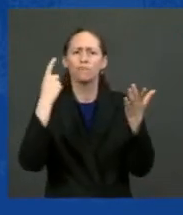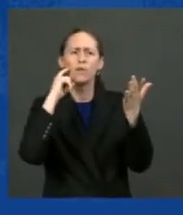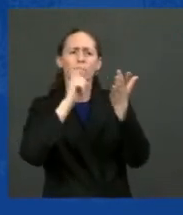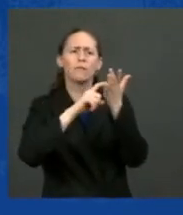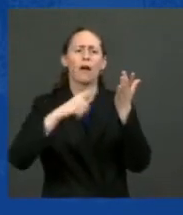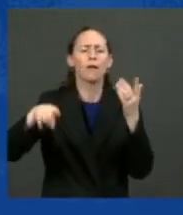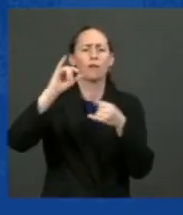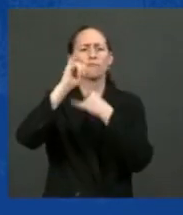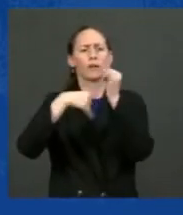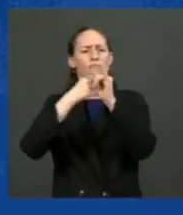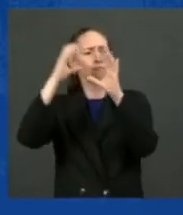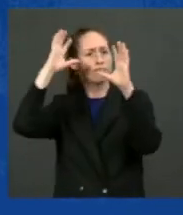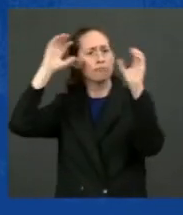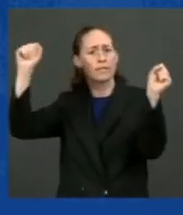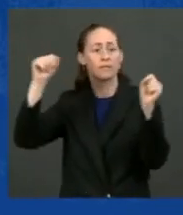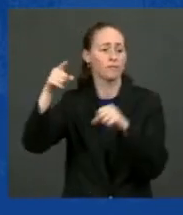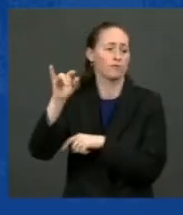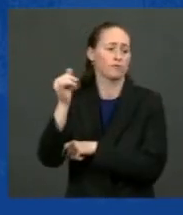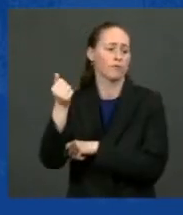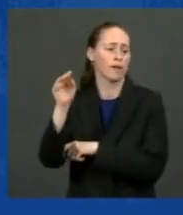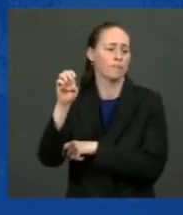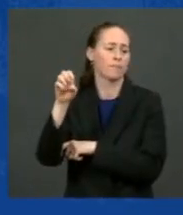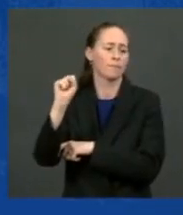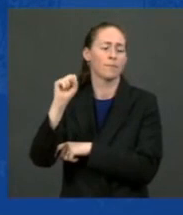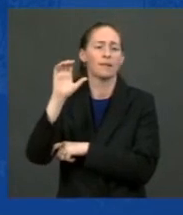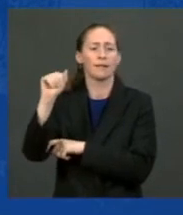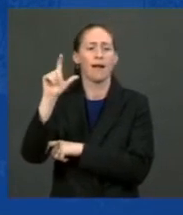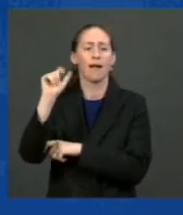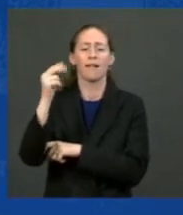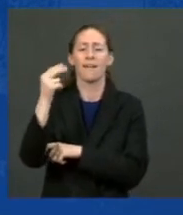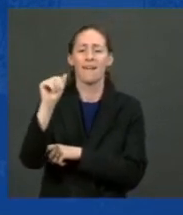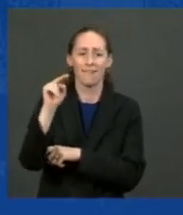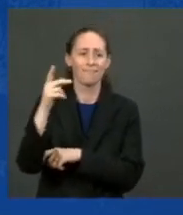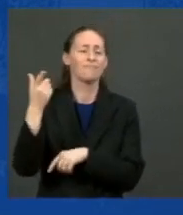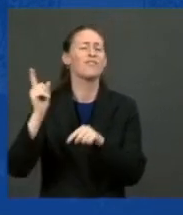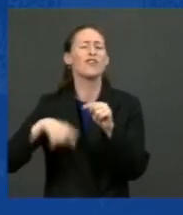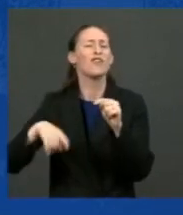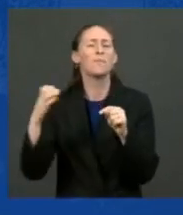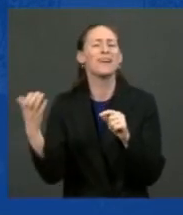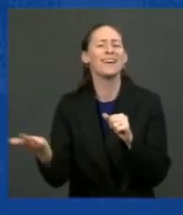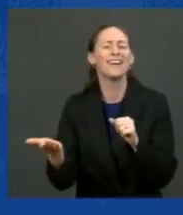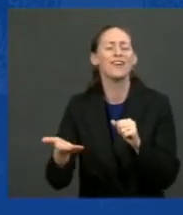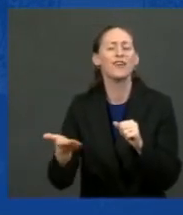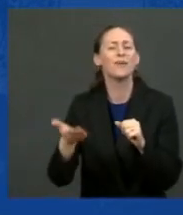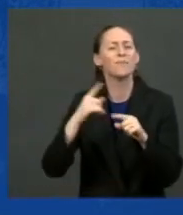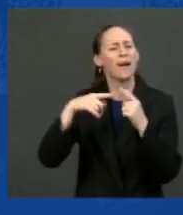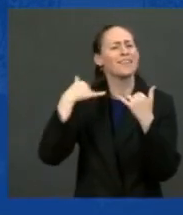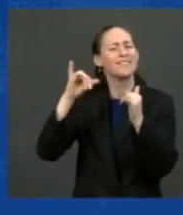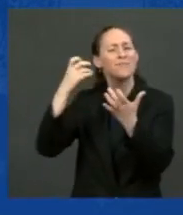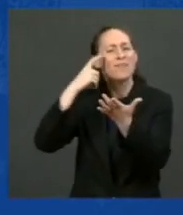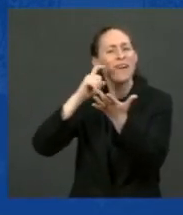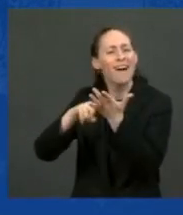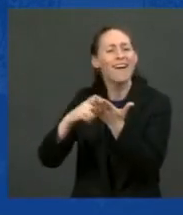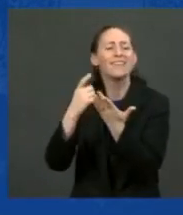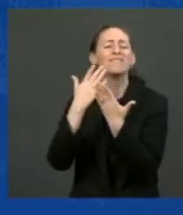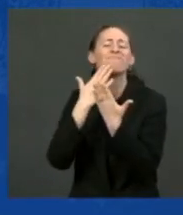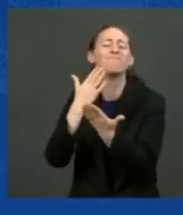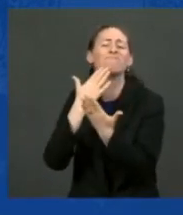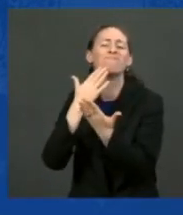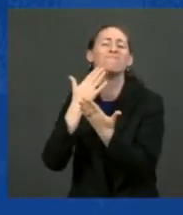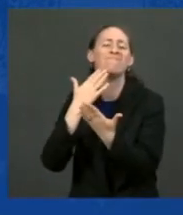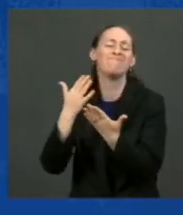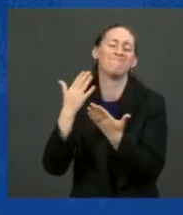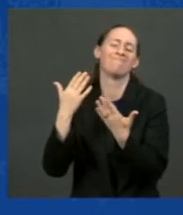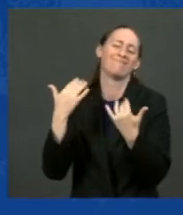who was unable to attend, but sends his warmest regards. His regrets? Oh my God. 324, we have